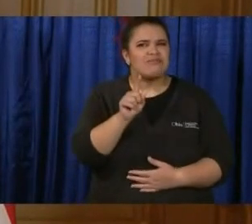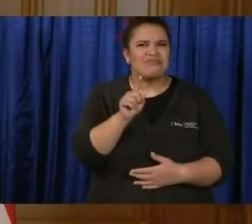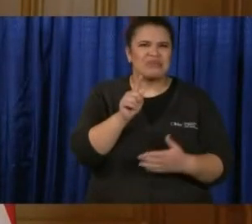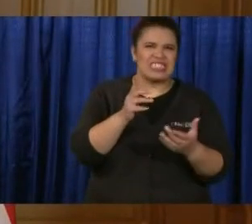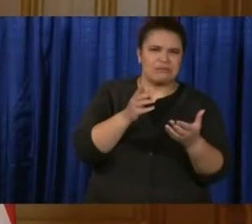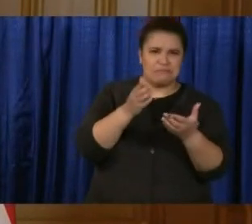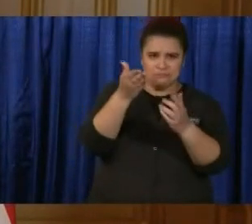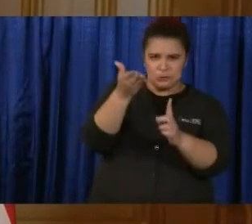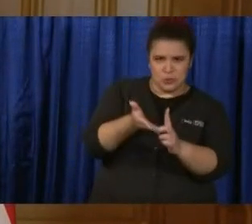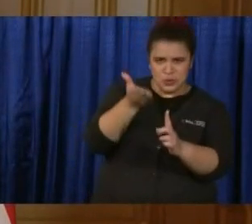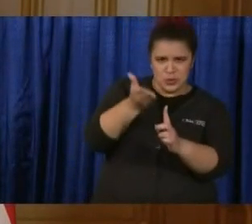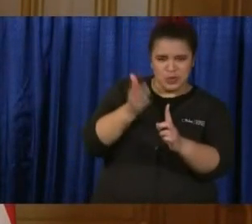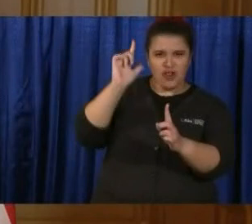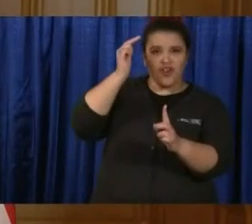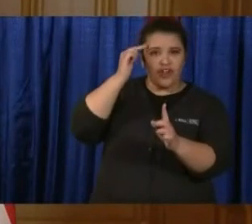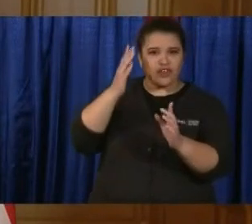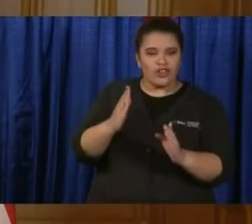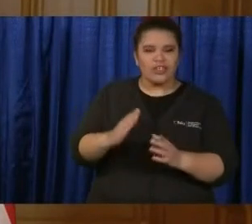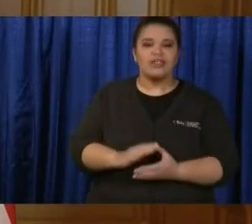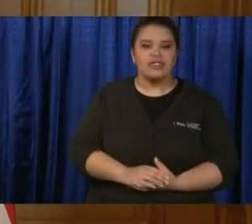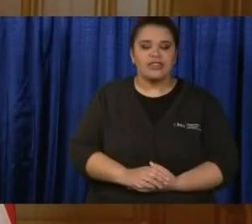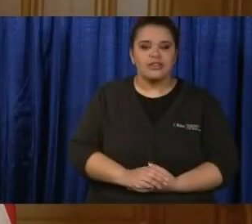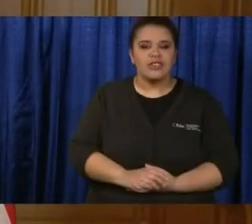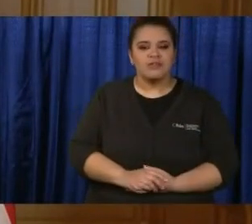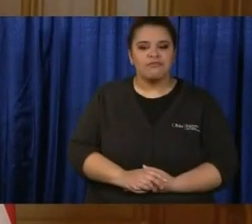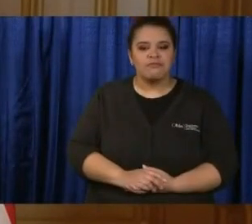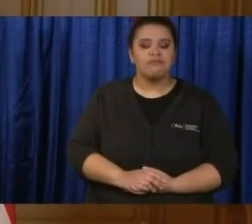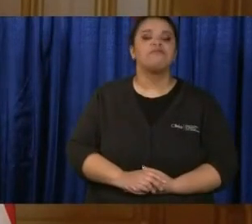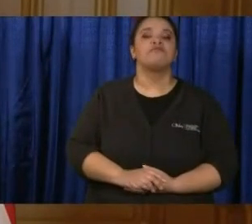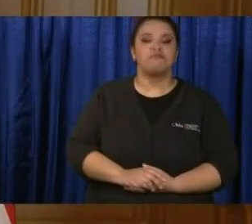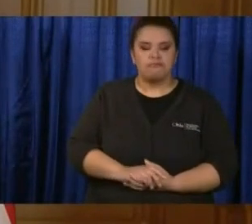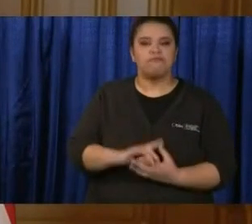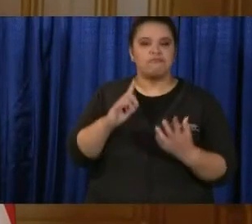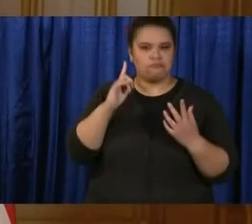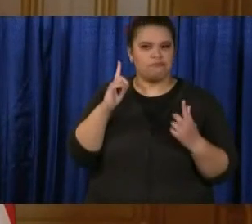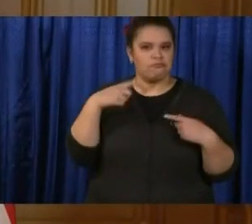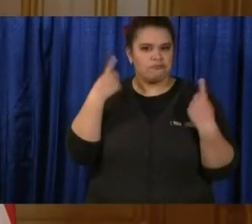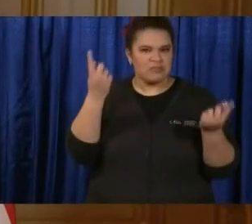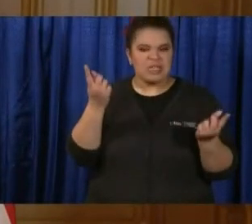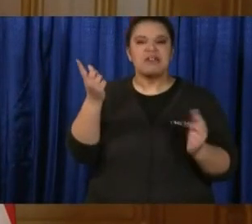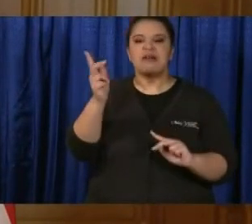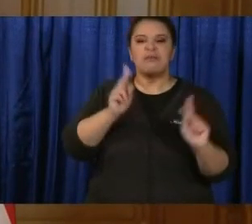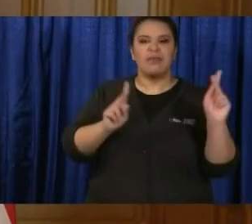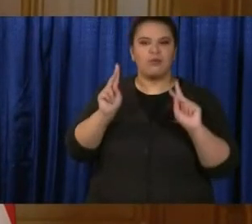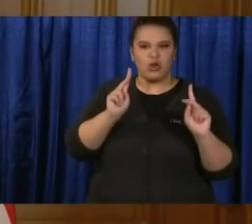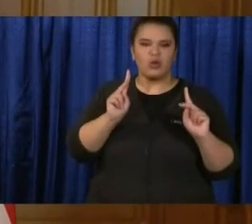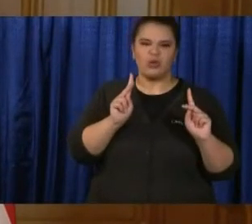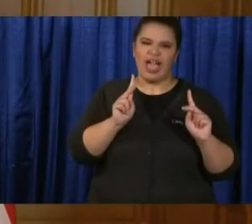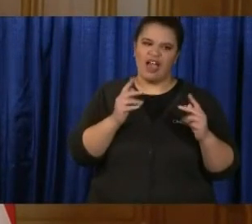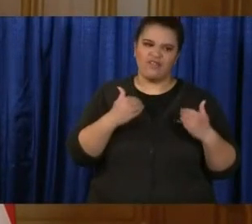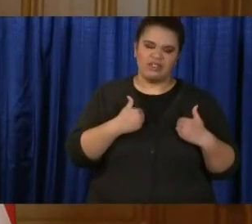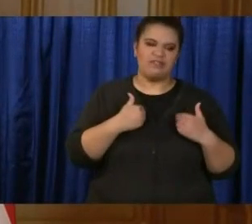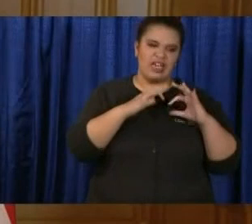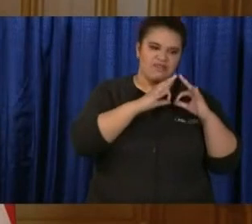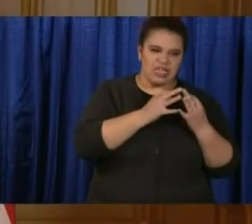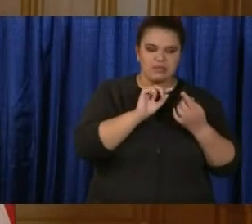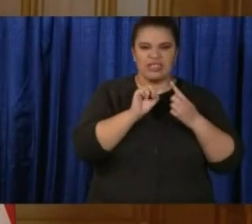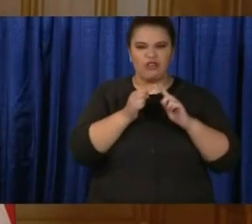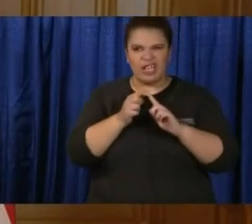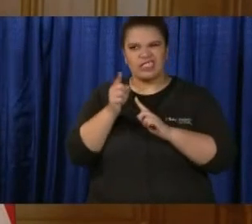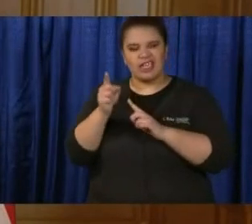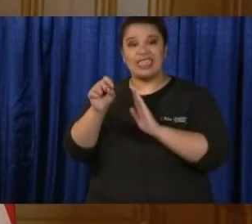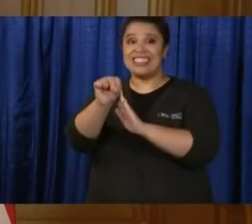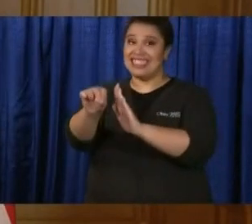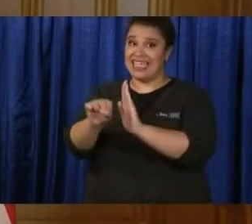DeWine. I've heard a lot from people who have loved ones in the state prison systems, and they're very worried about the coronavirus.